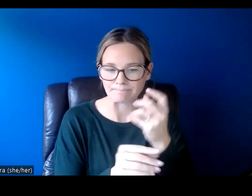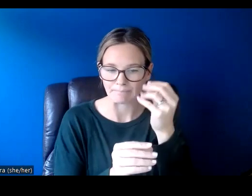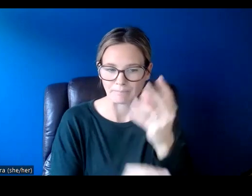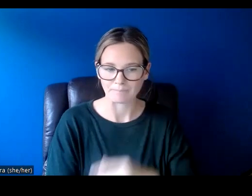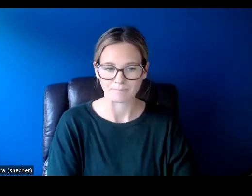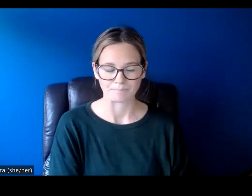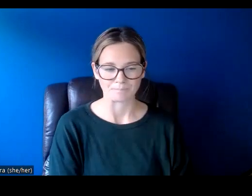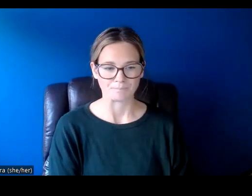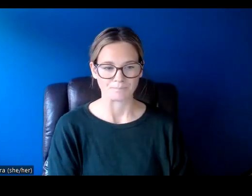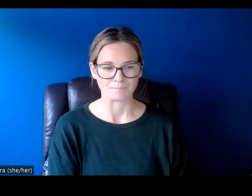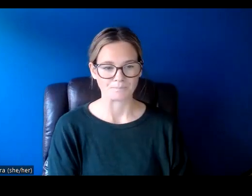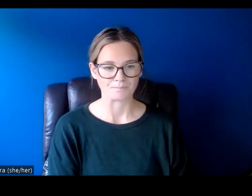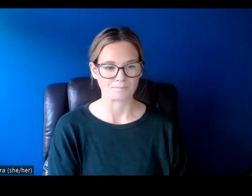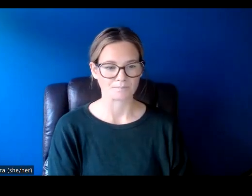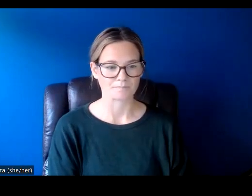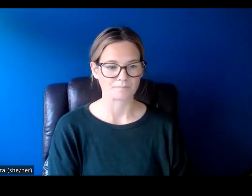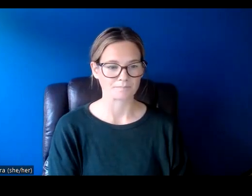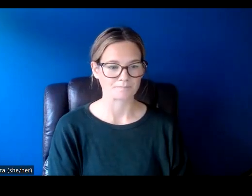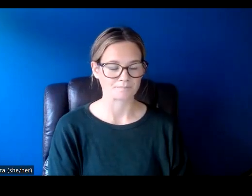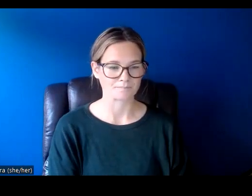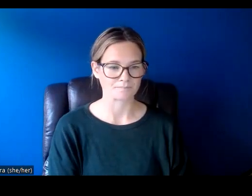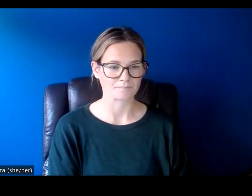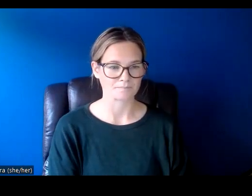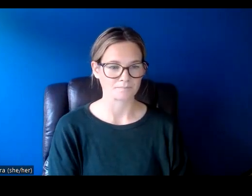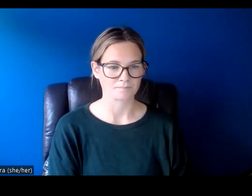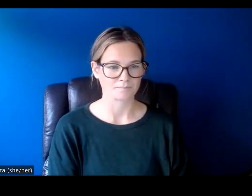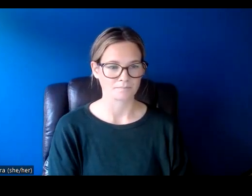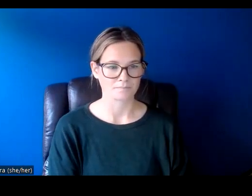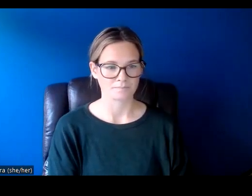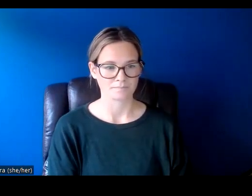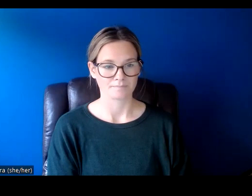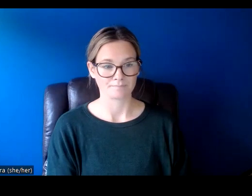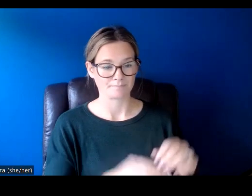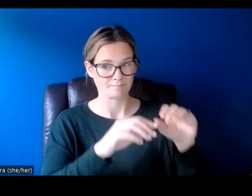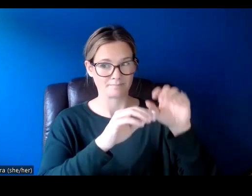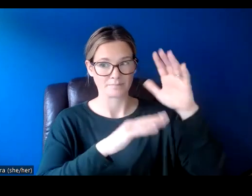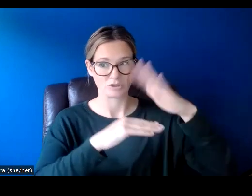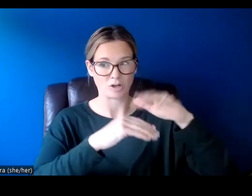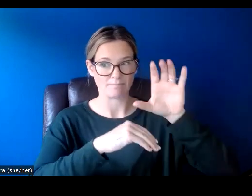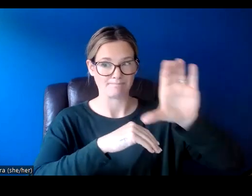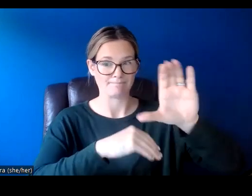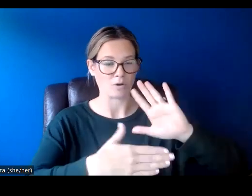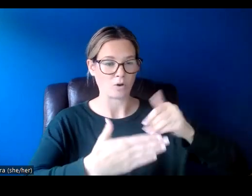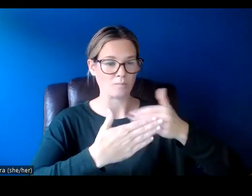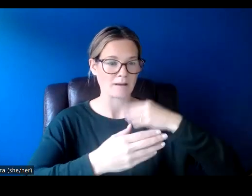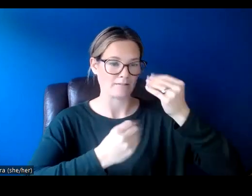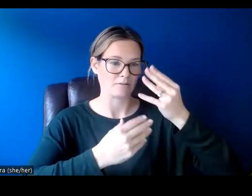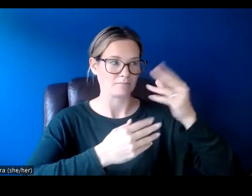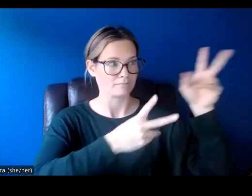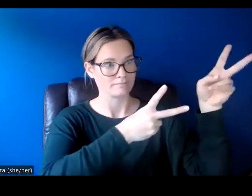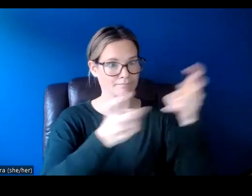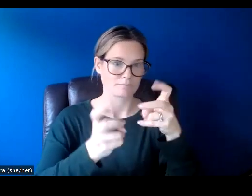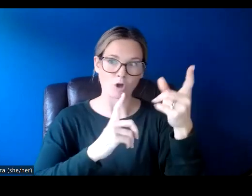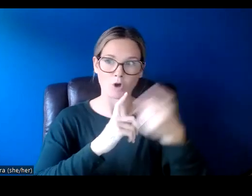what we're asking for and how to use these pages. Again, up here you can see that all of my information has been ported over.